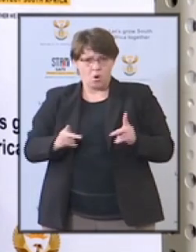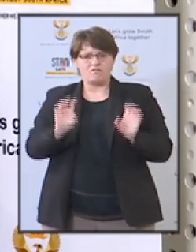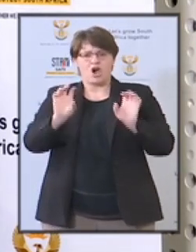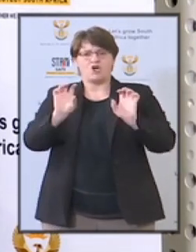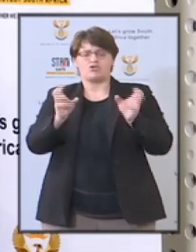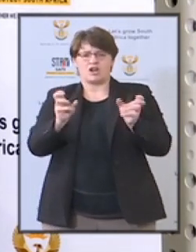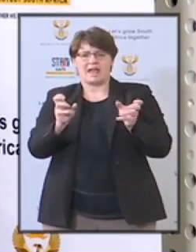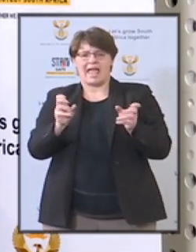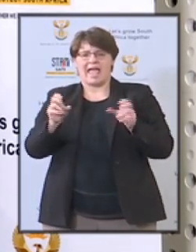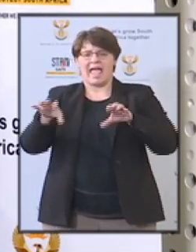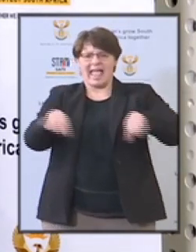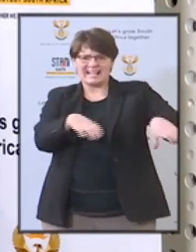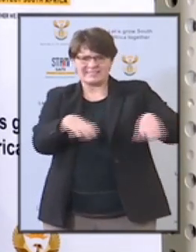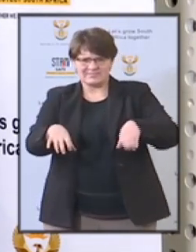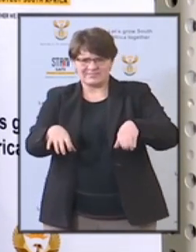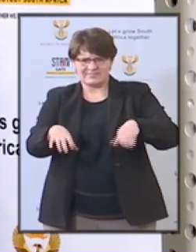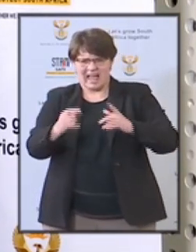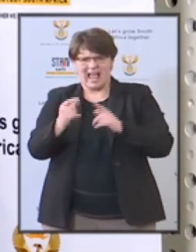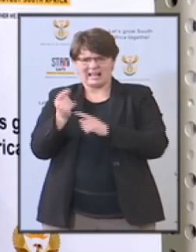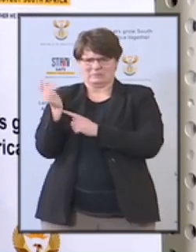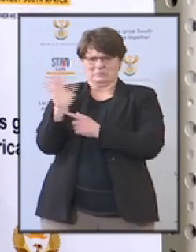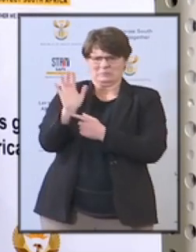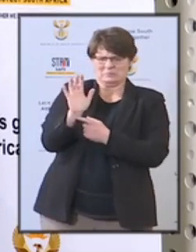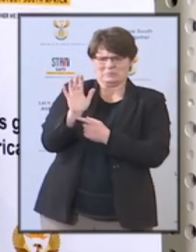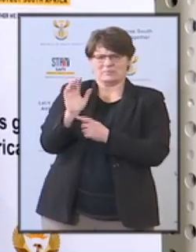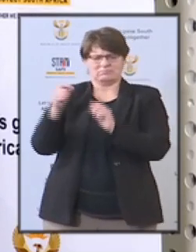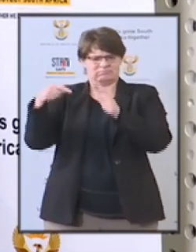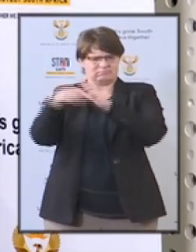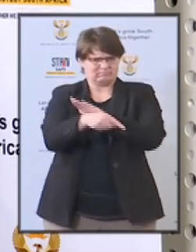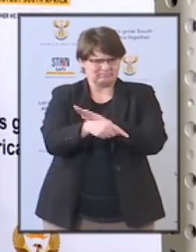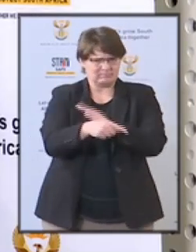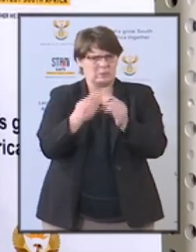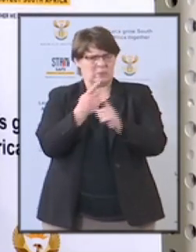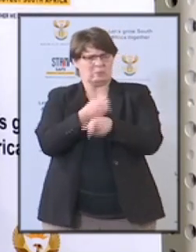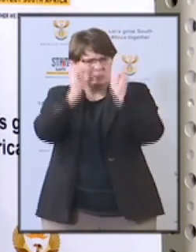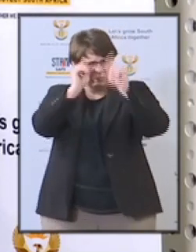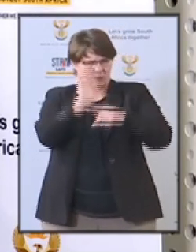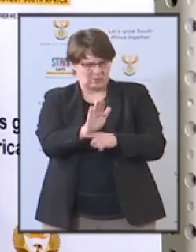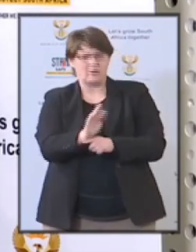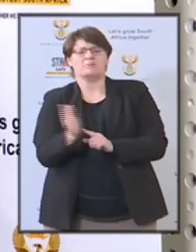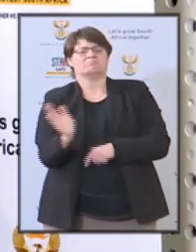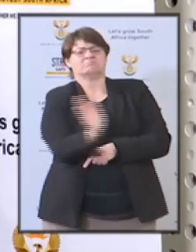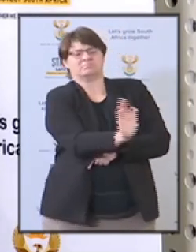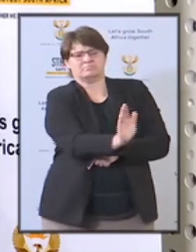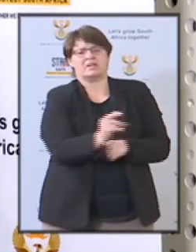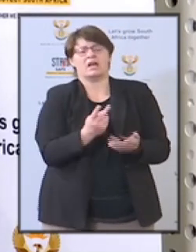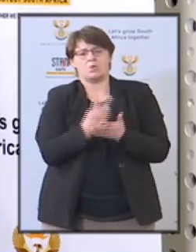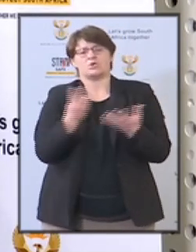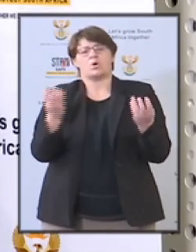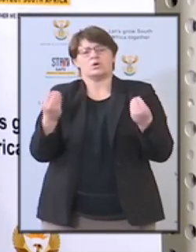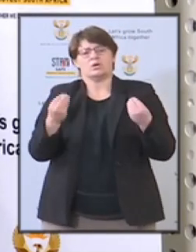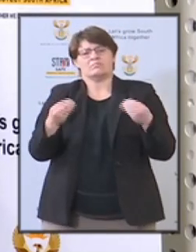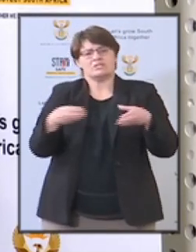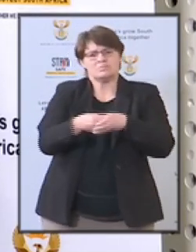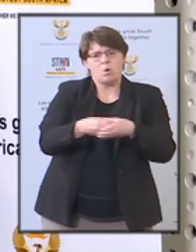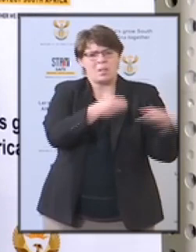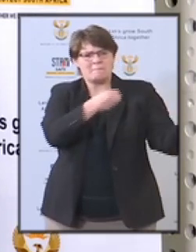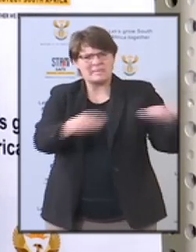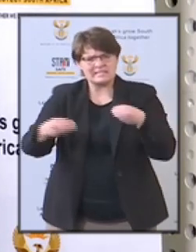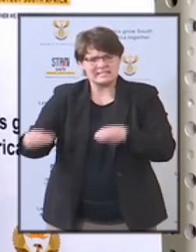Waste Disposal Institute, the Terms of Office for the Interim Board of Directors of Small Business and Enterprises,